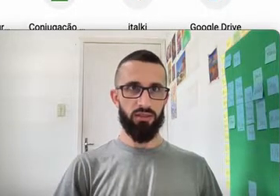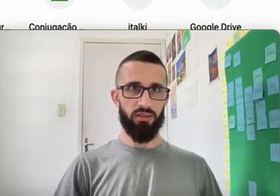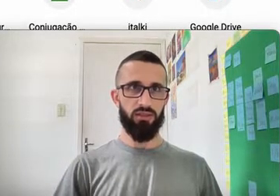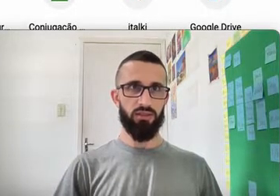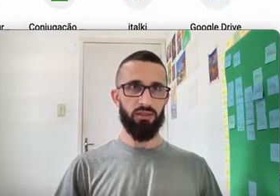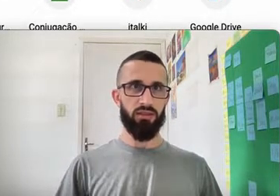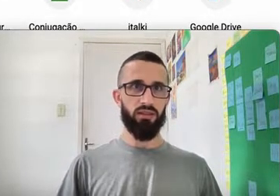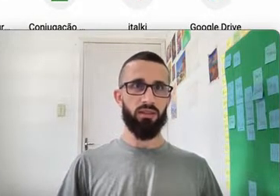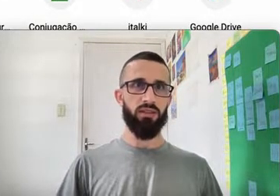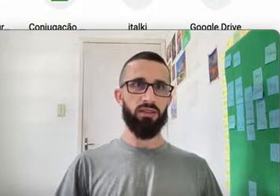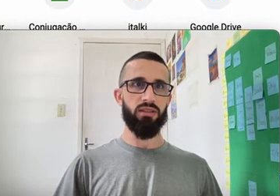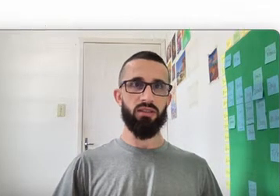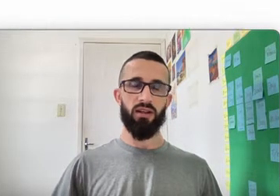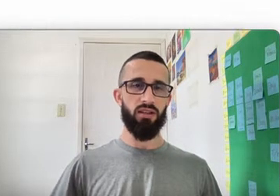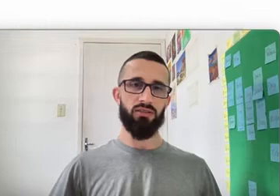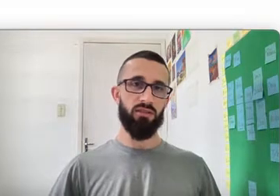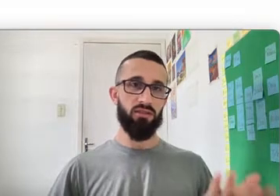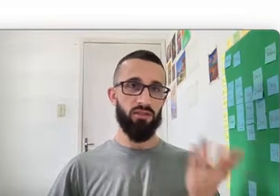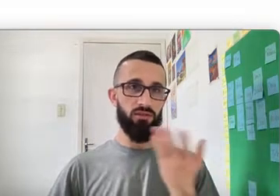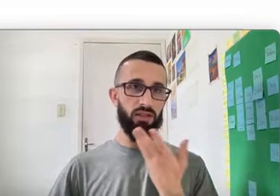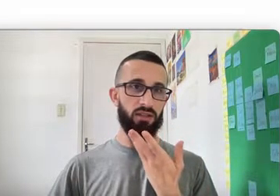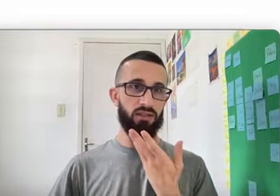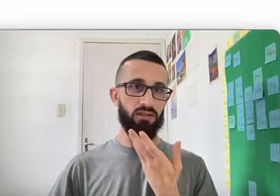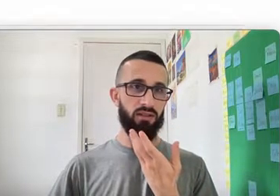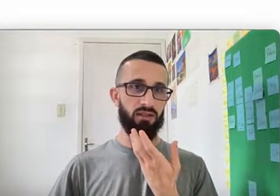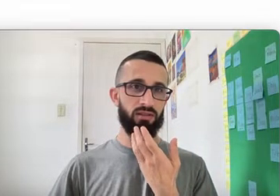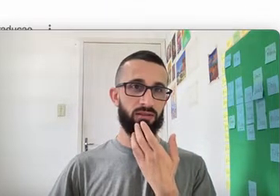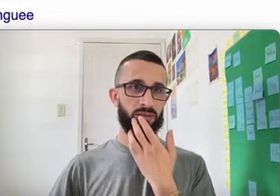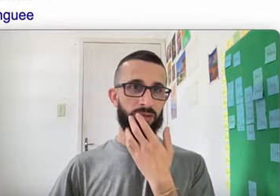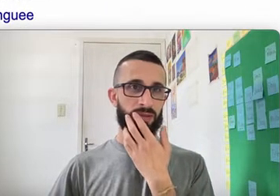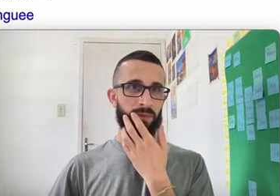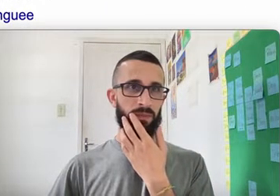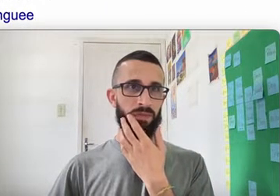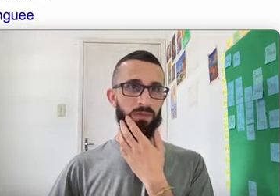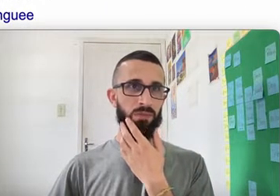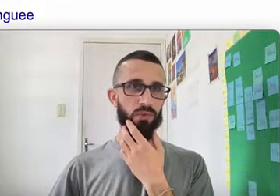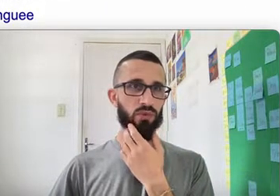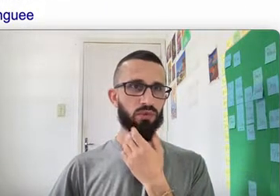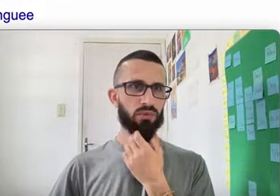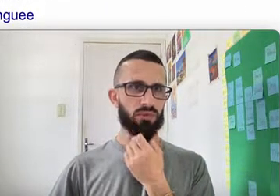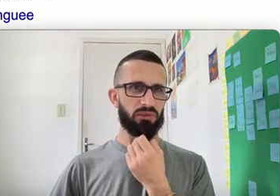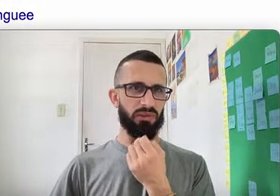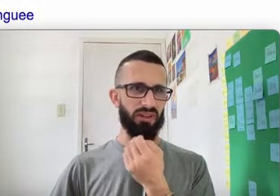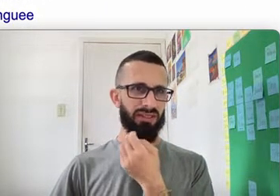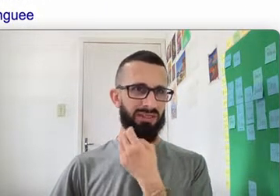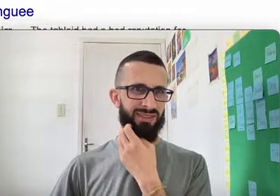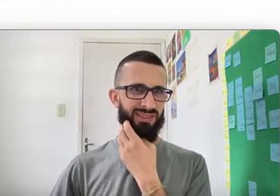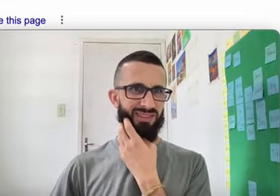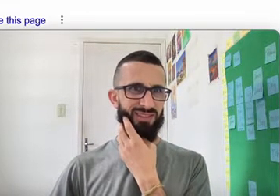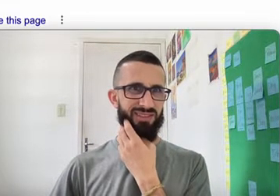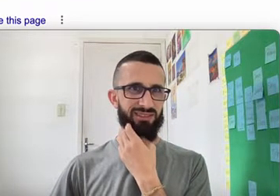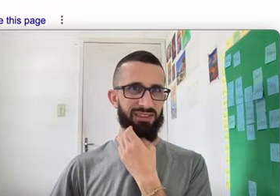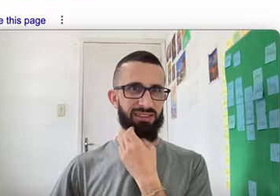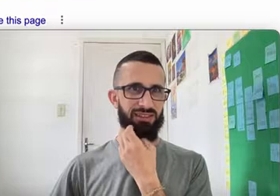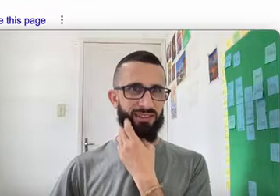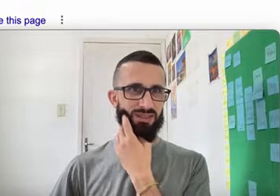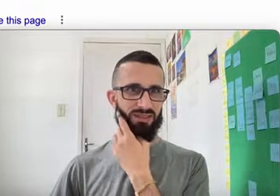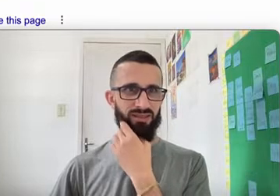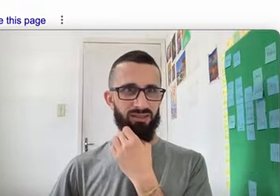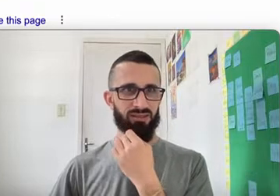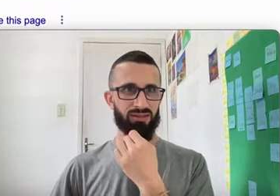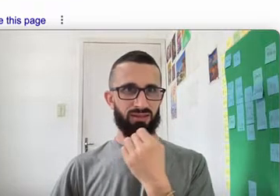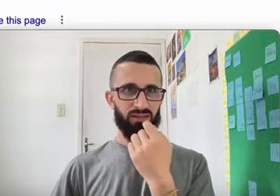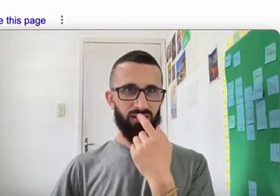Besteira Inglês Nonsense Okay Okay, yeah Boob Barney I didn't know that